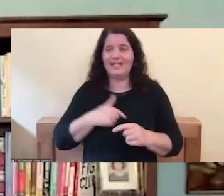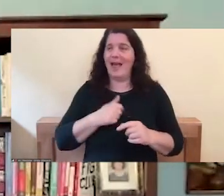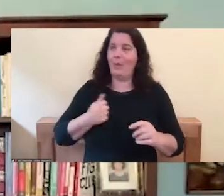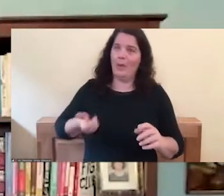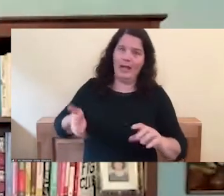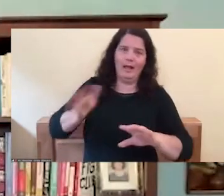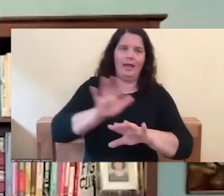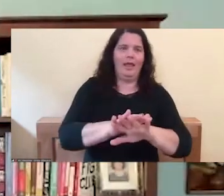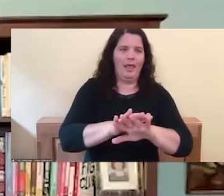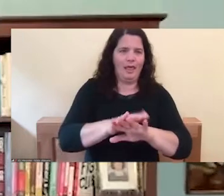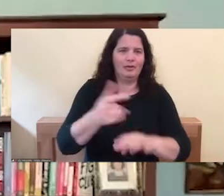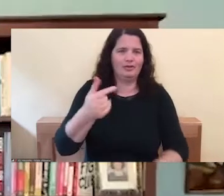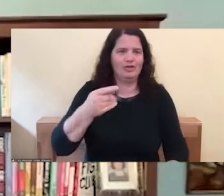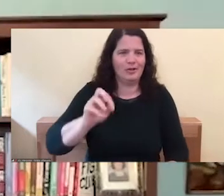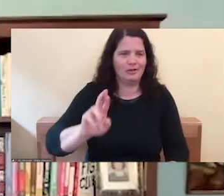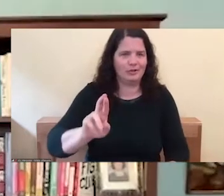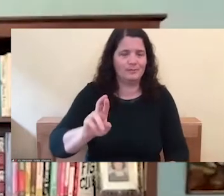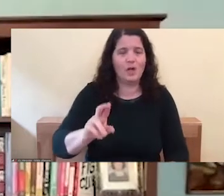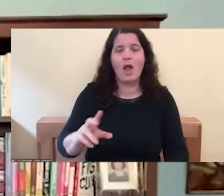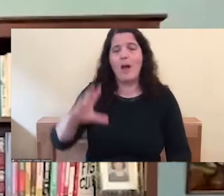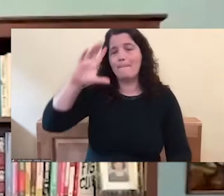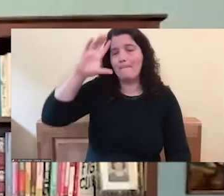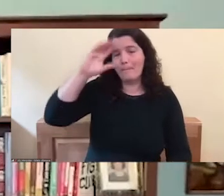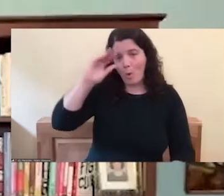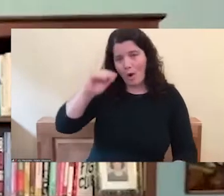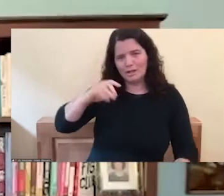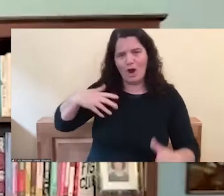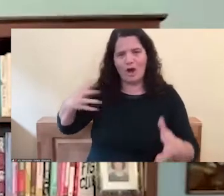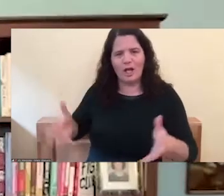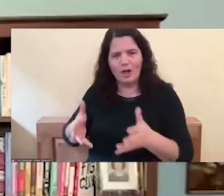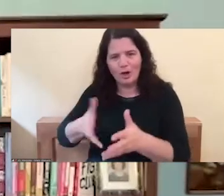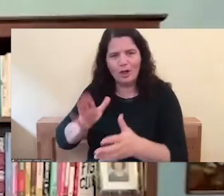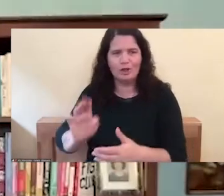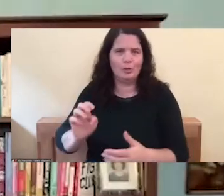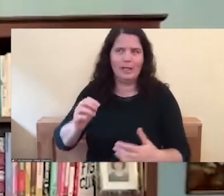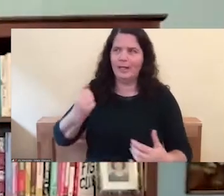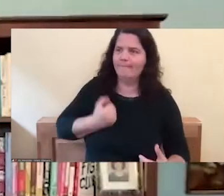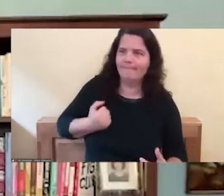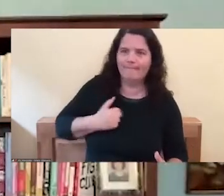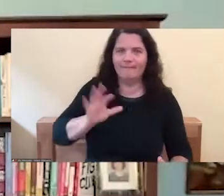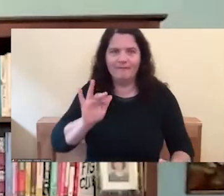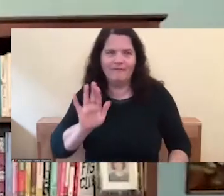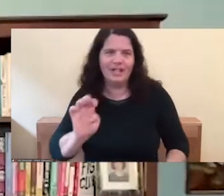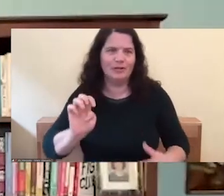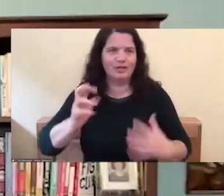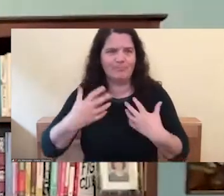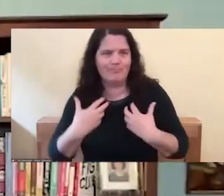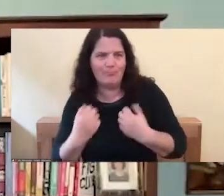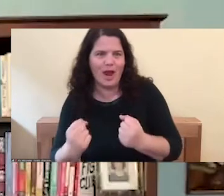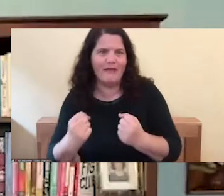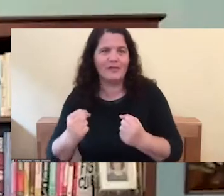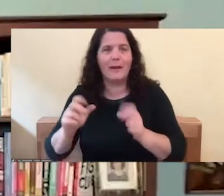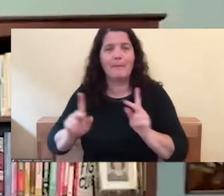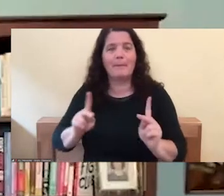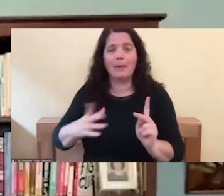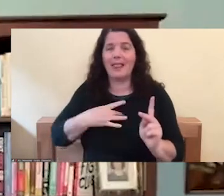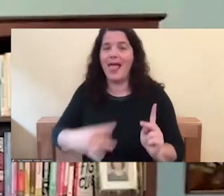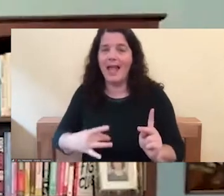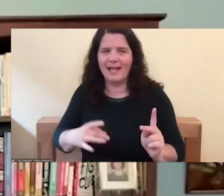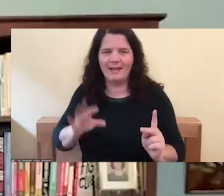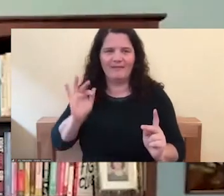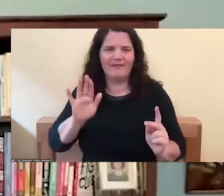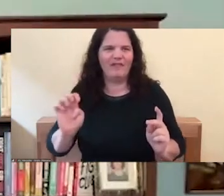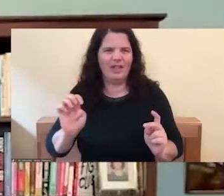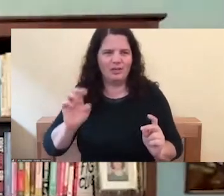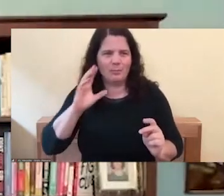right? So boys, they're encouraged to be fierce or encouraged to be brave. People like fierce boys. They actually like it when a